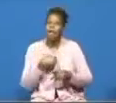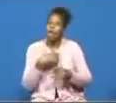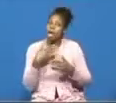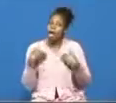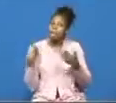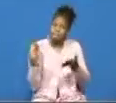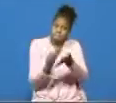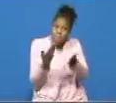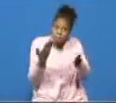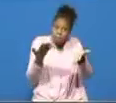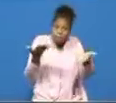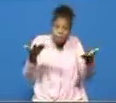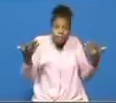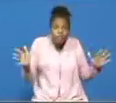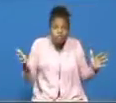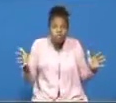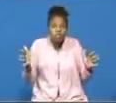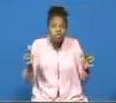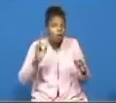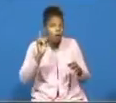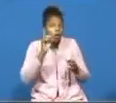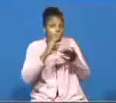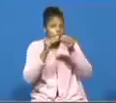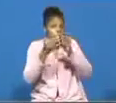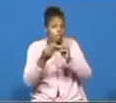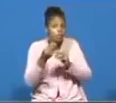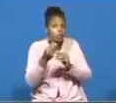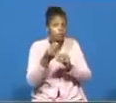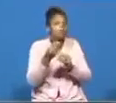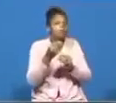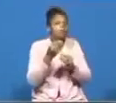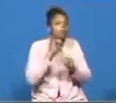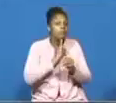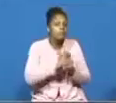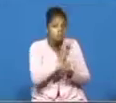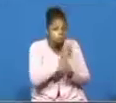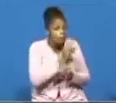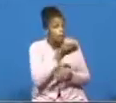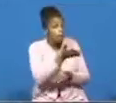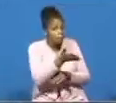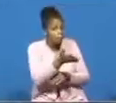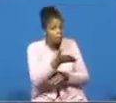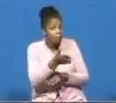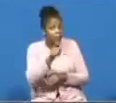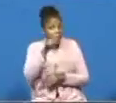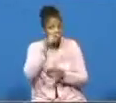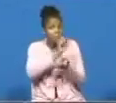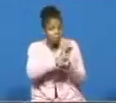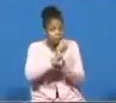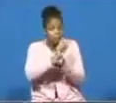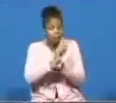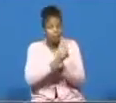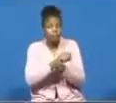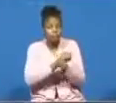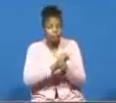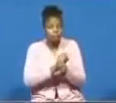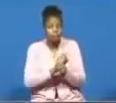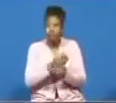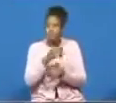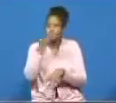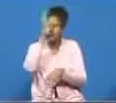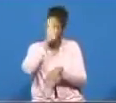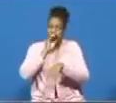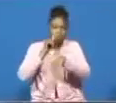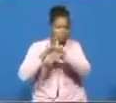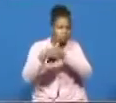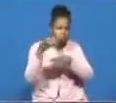proven that where his people uh were concerned there in egyptian bondage and so yes he sent plague after